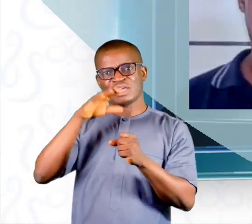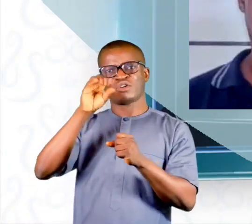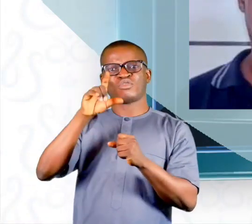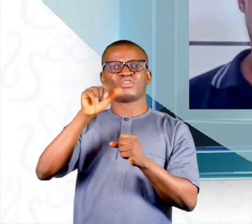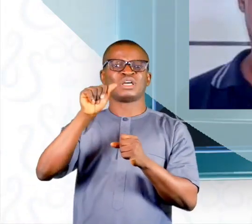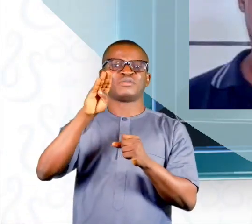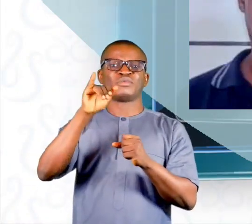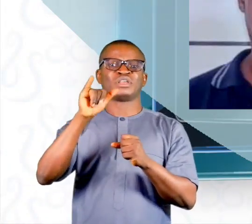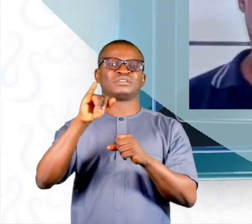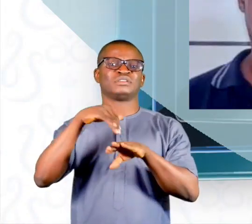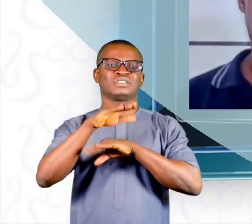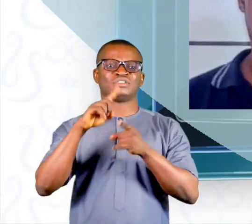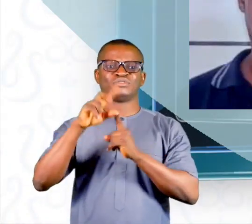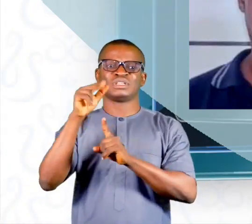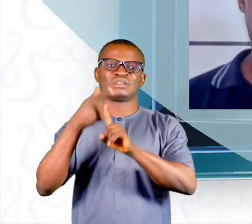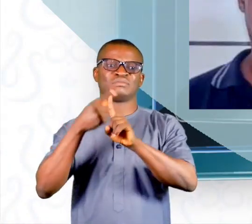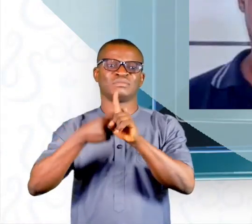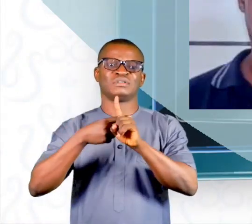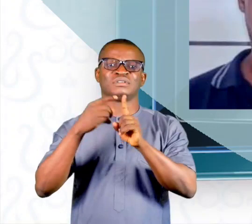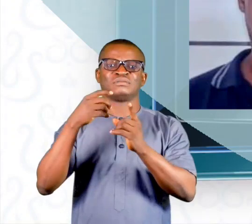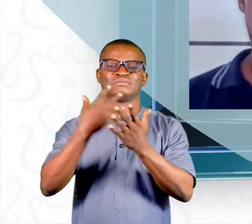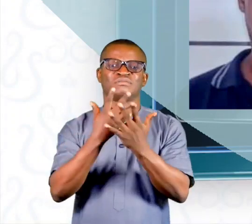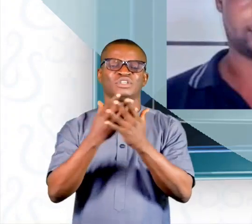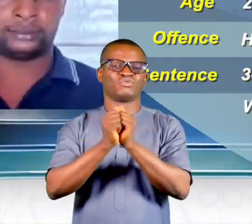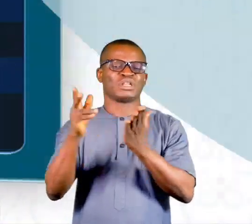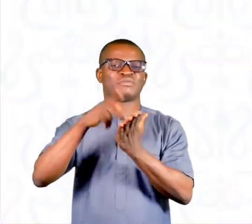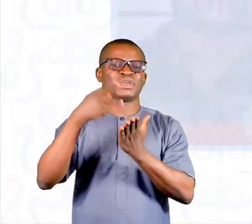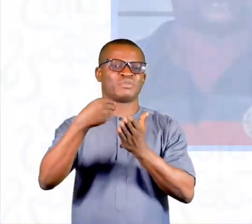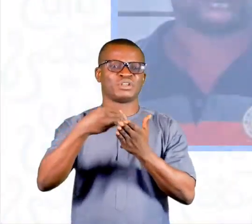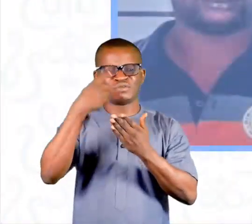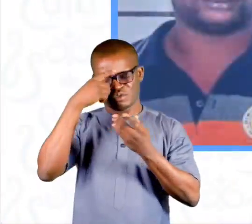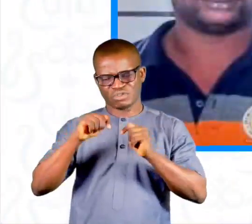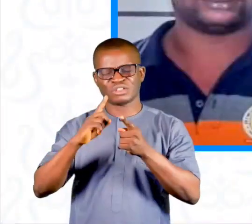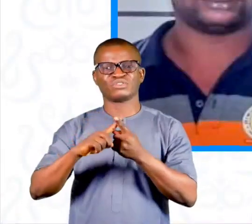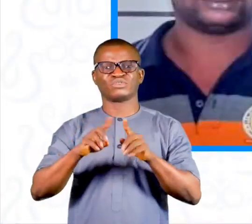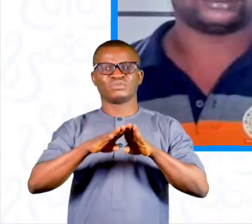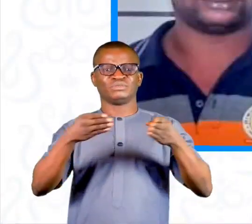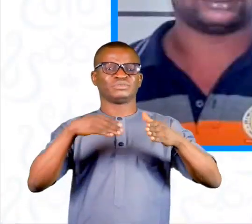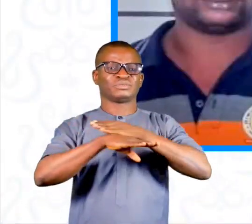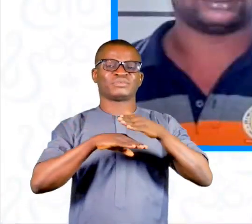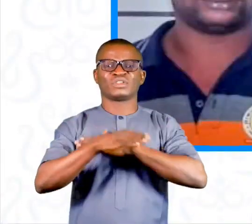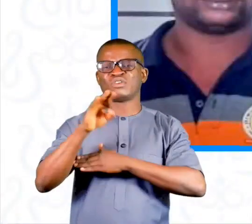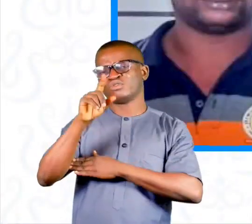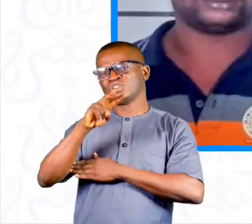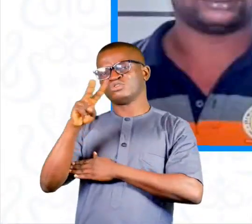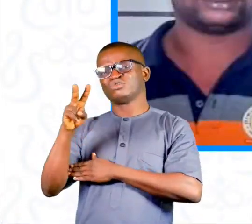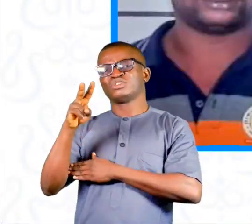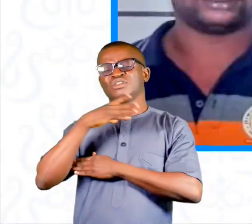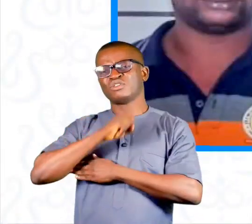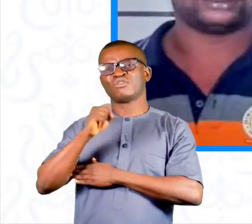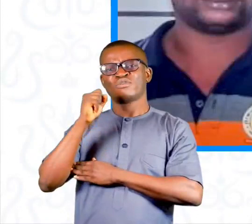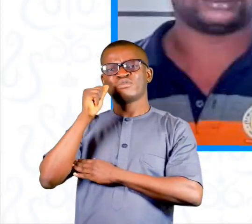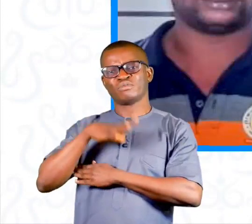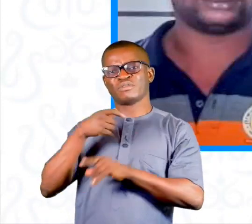Ahmed Olabi, was sentenced to serve 30-month imprisonment without option of fine for attempting to procure the illegal entry of a 22